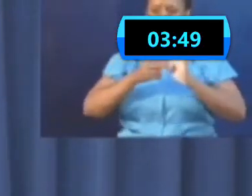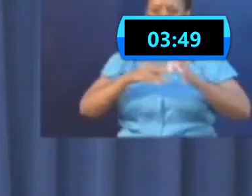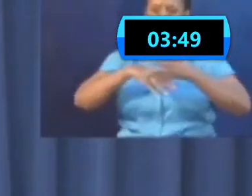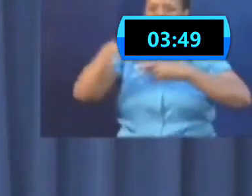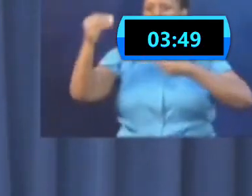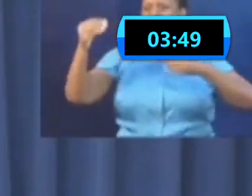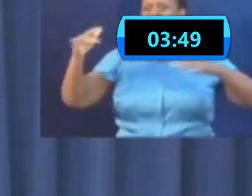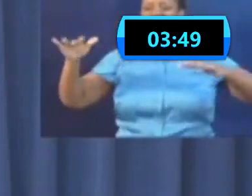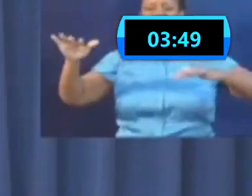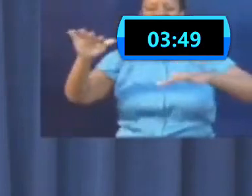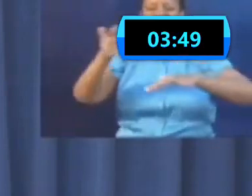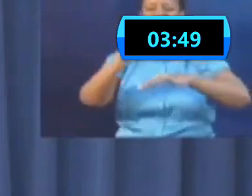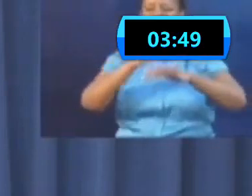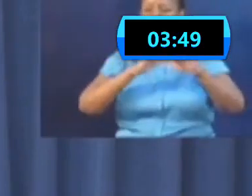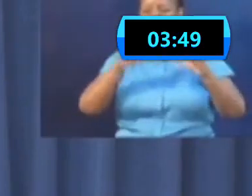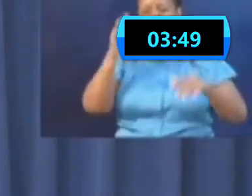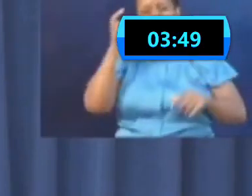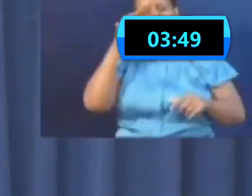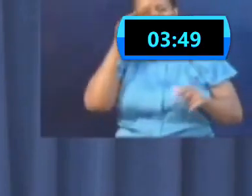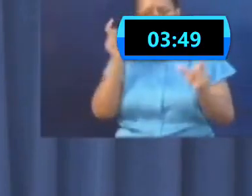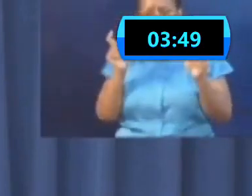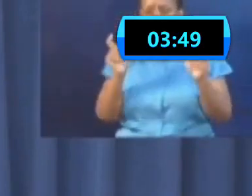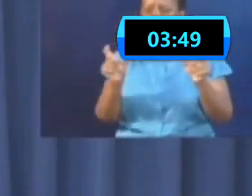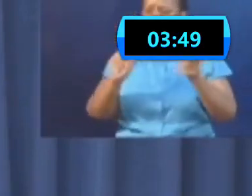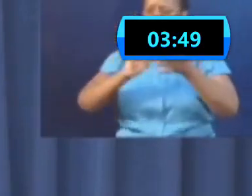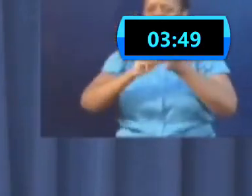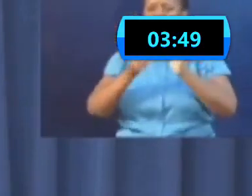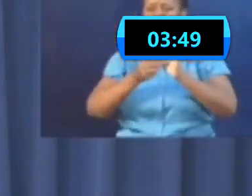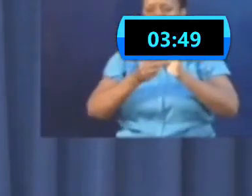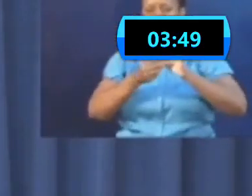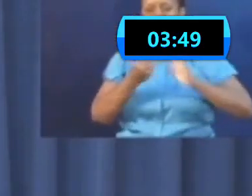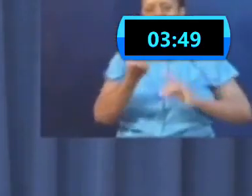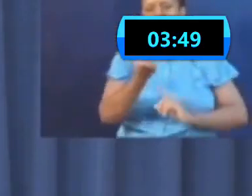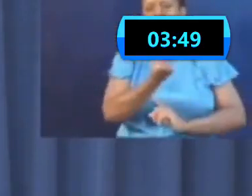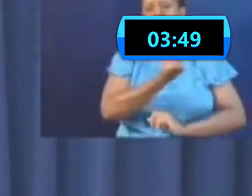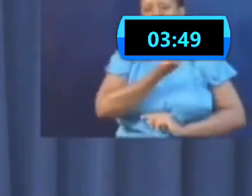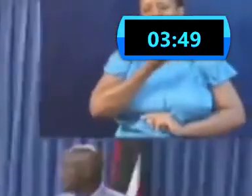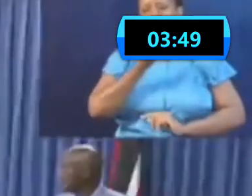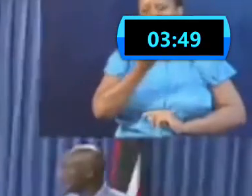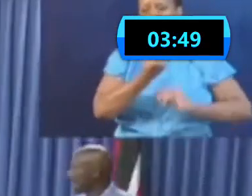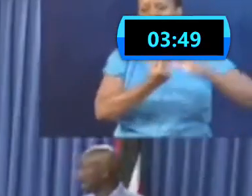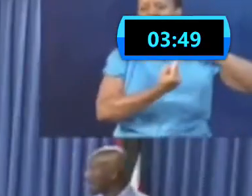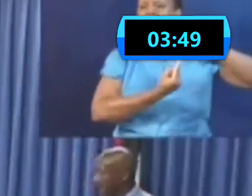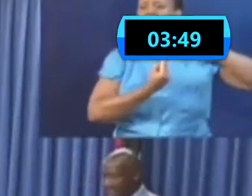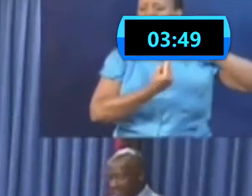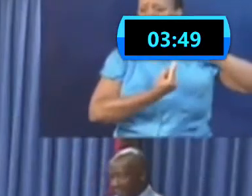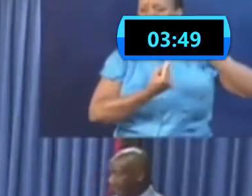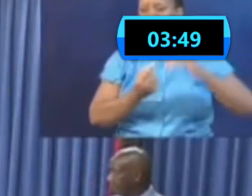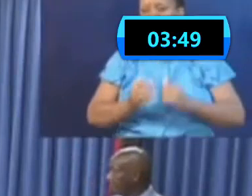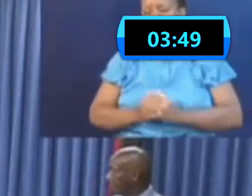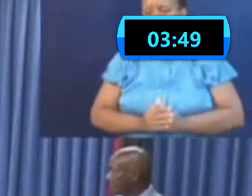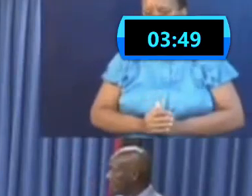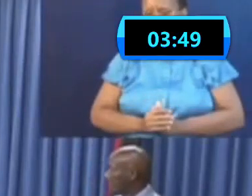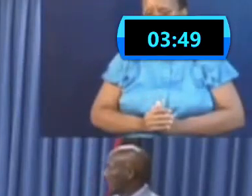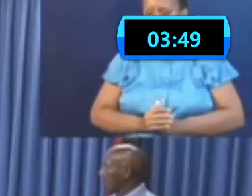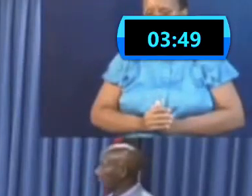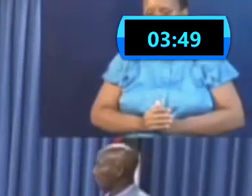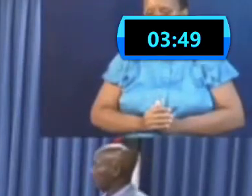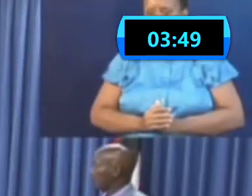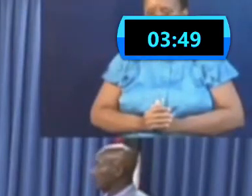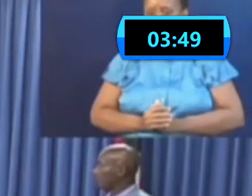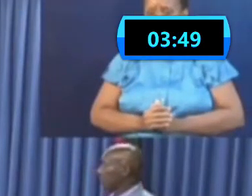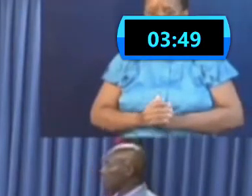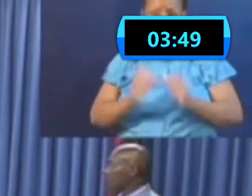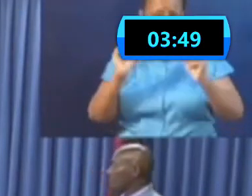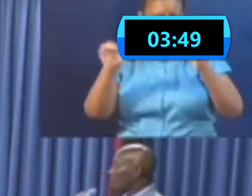keeping you isolated. And PM, if you'll allow me, that's why when I started, I said